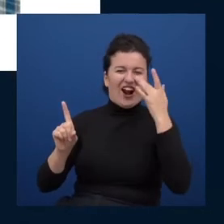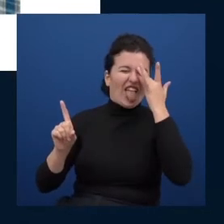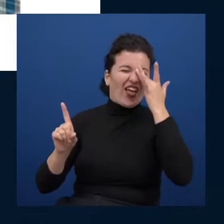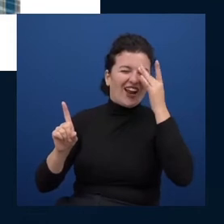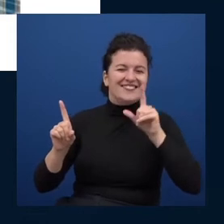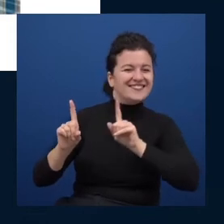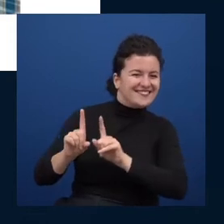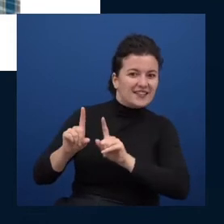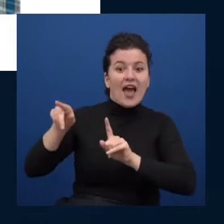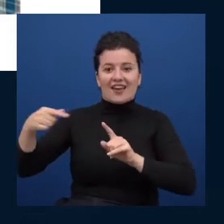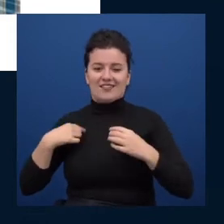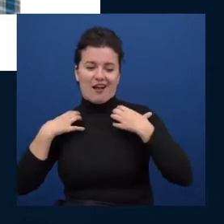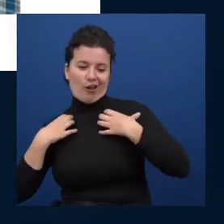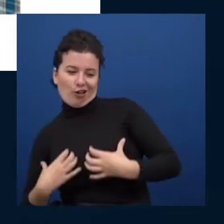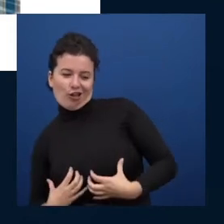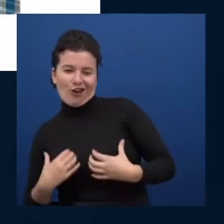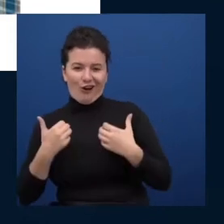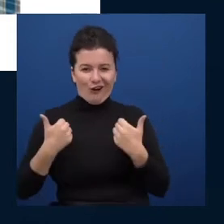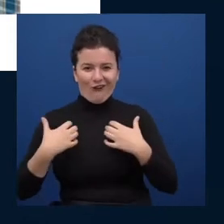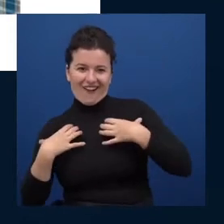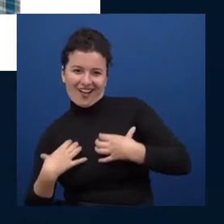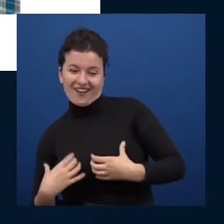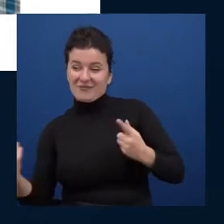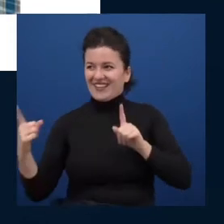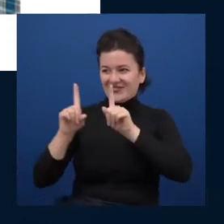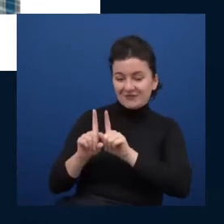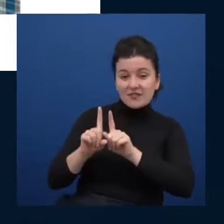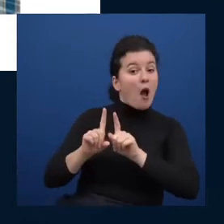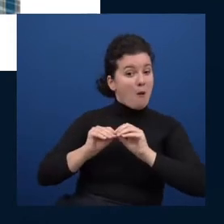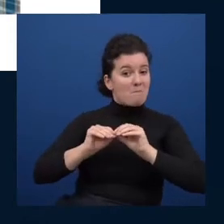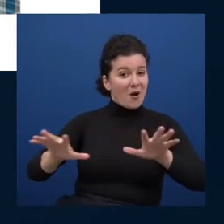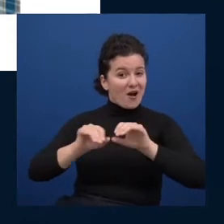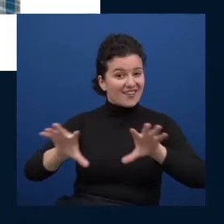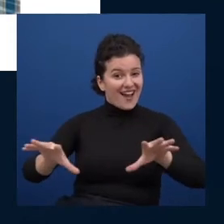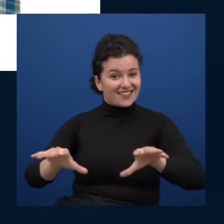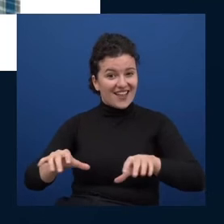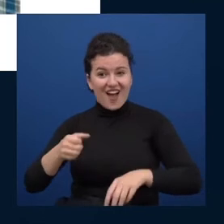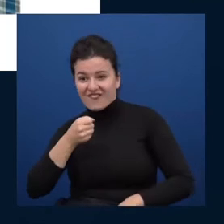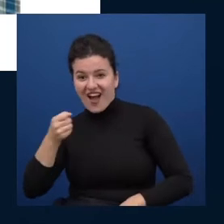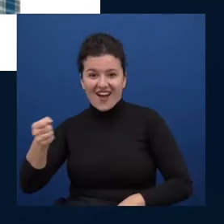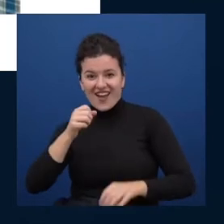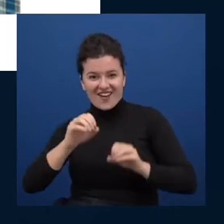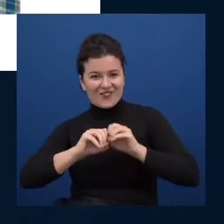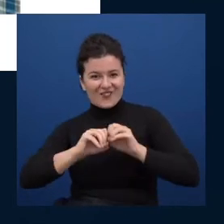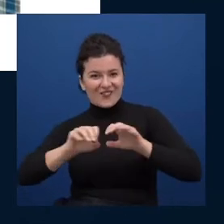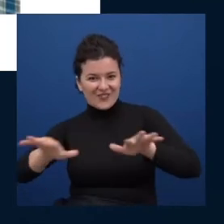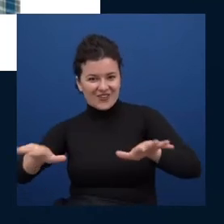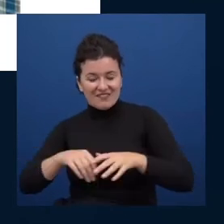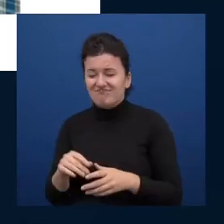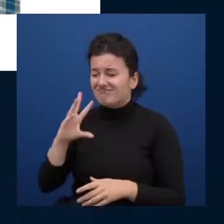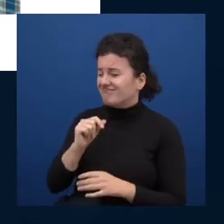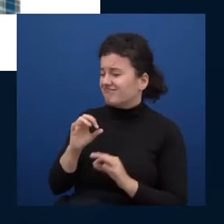in a vest and we we do a podcast and he's charming and wonderful and we're becoming coming friends